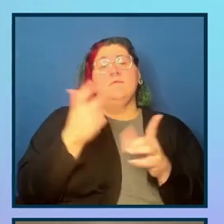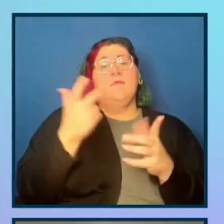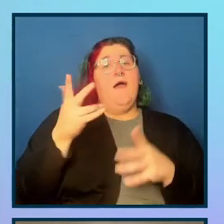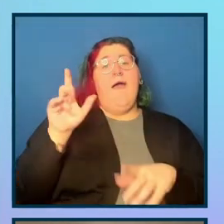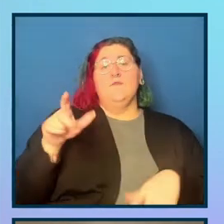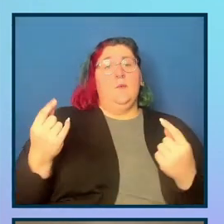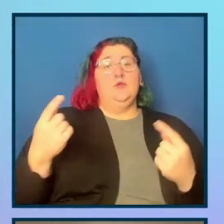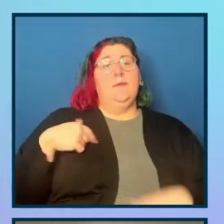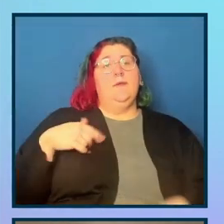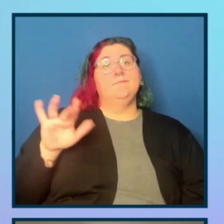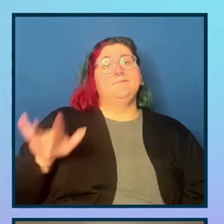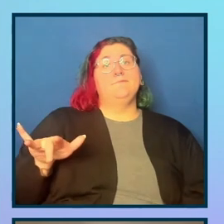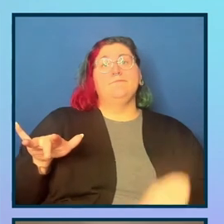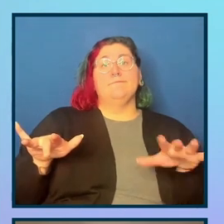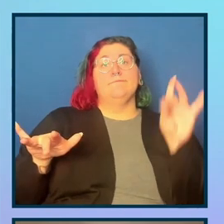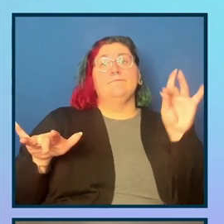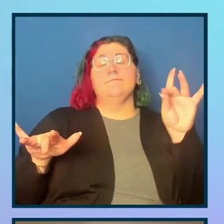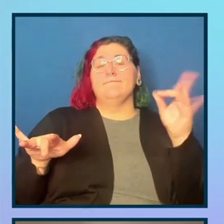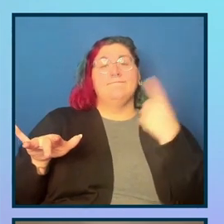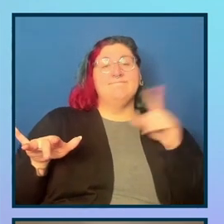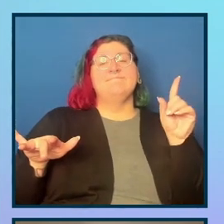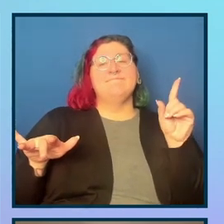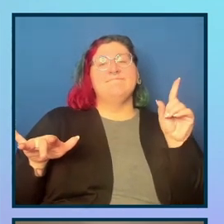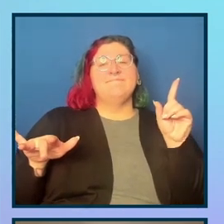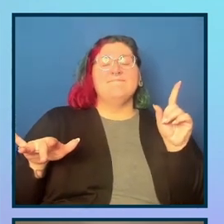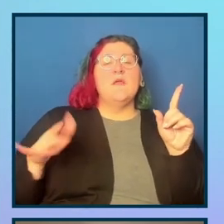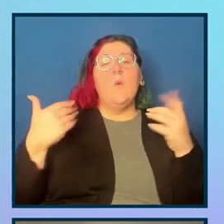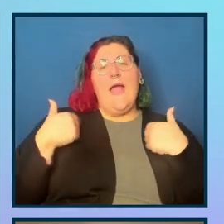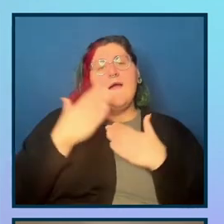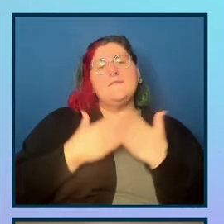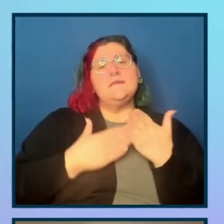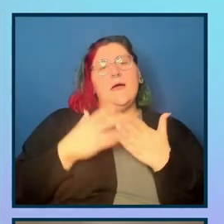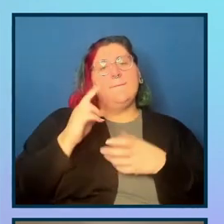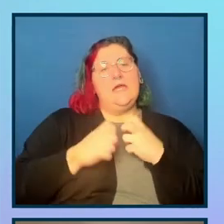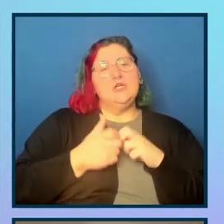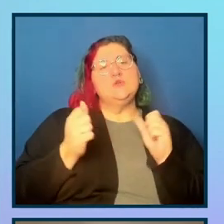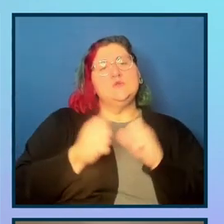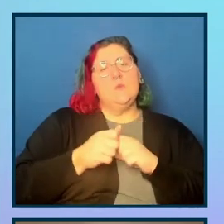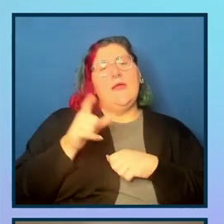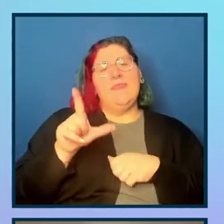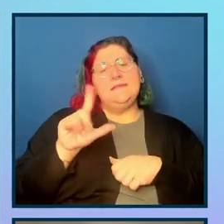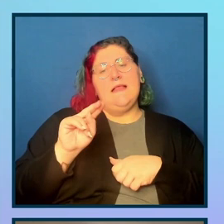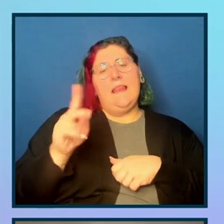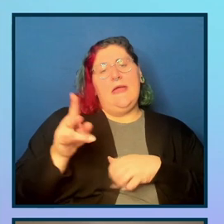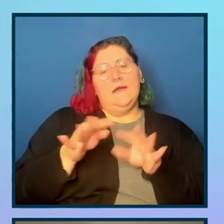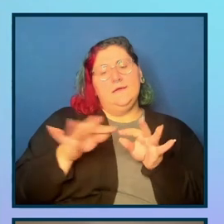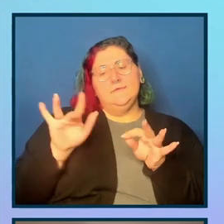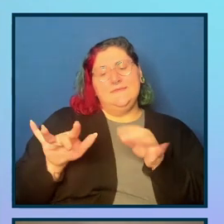report. We have some issues with this link that has a roll of tab,